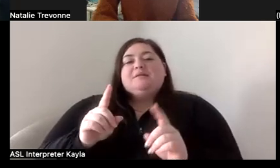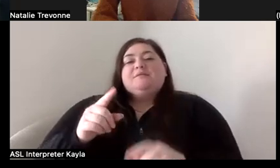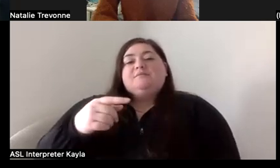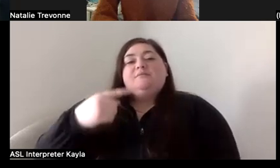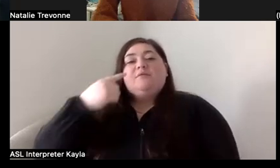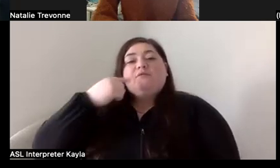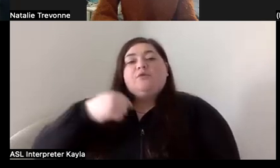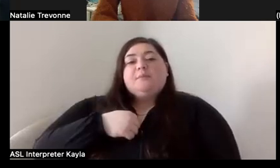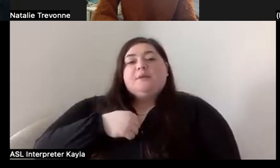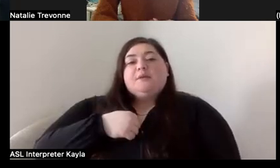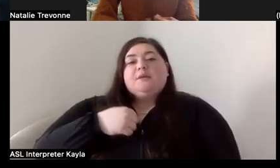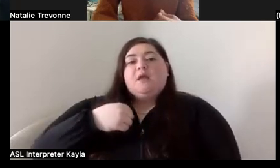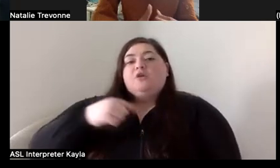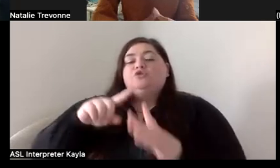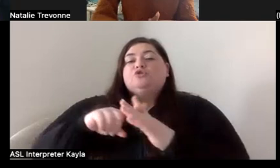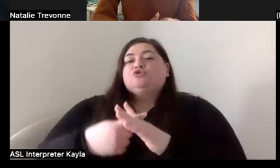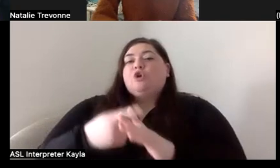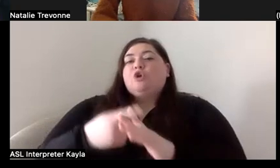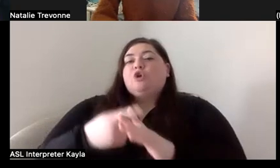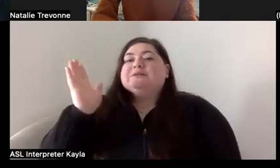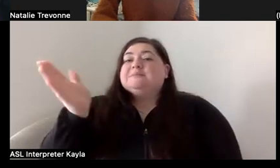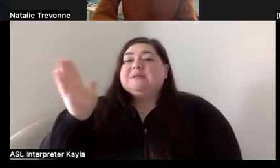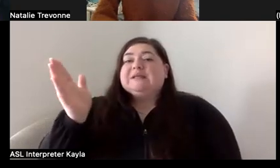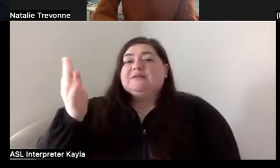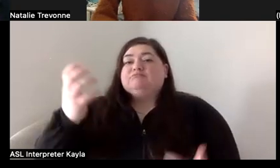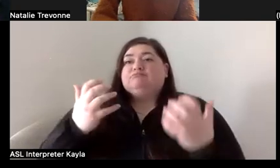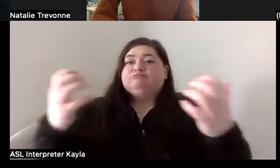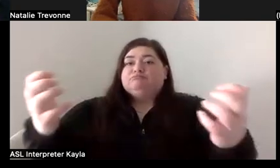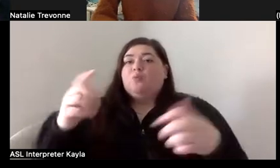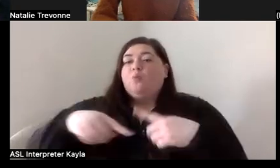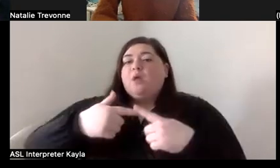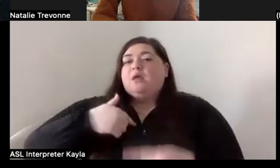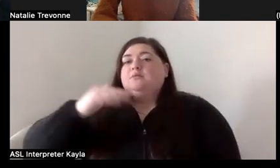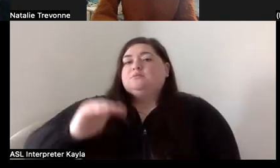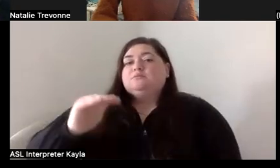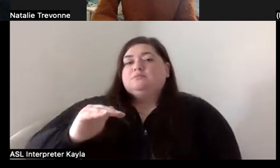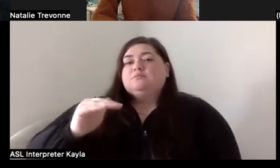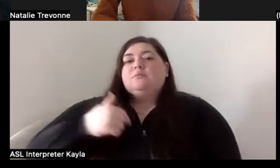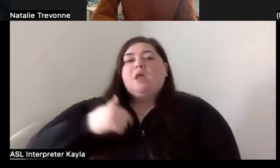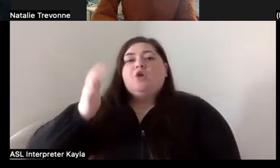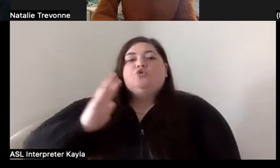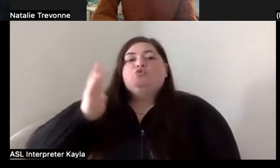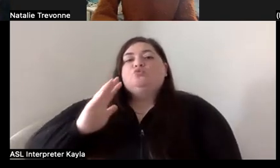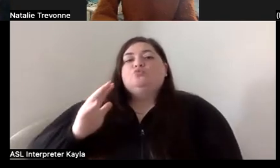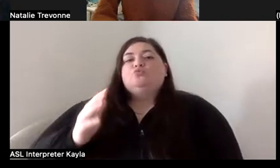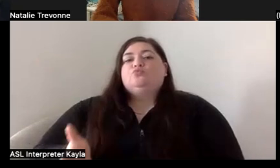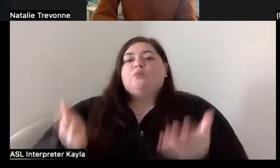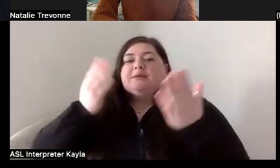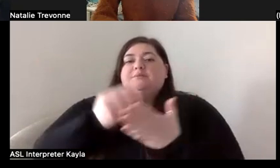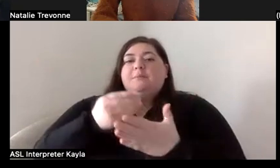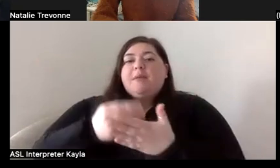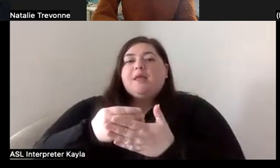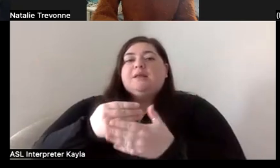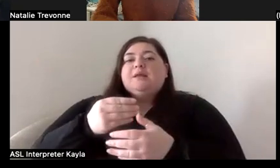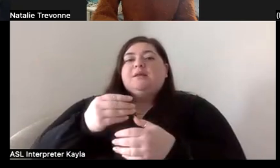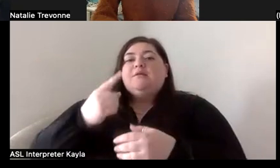I've started speaking in front of audiences when I was a little kid. I used to raise money for little people of America. And I would start with a joke.